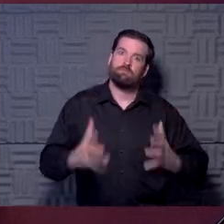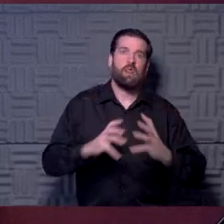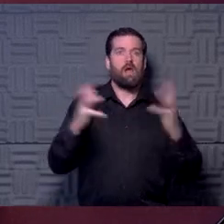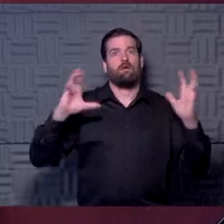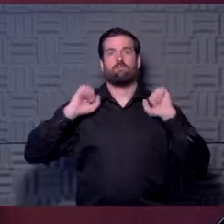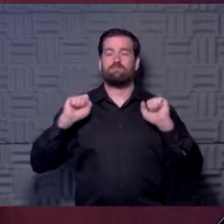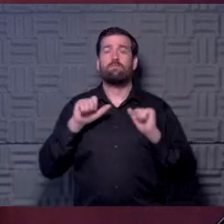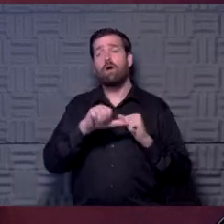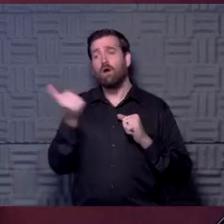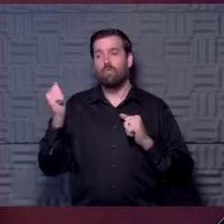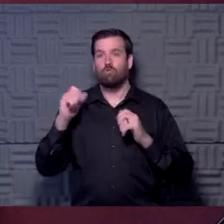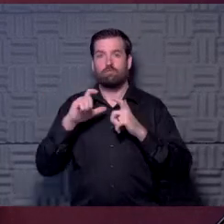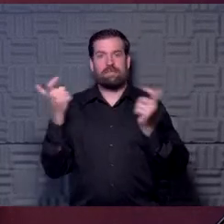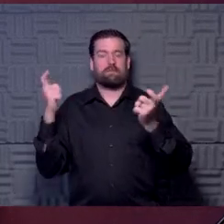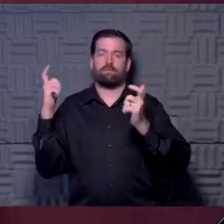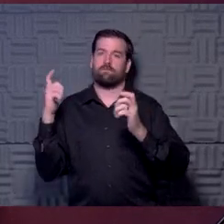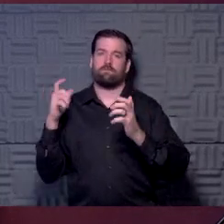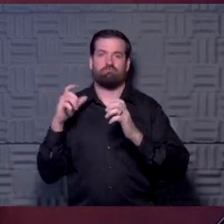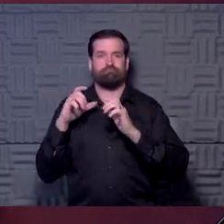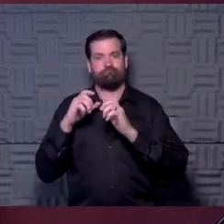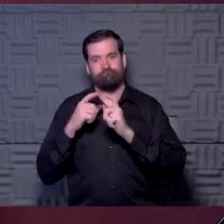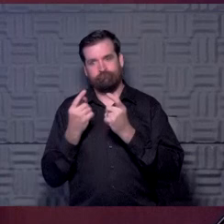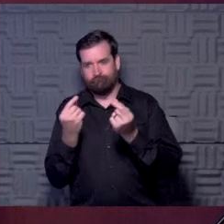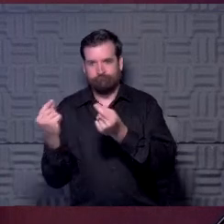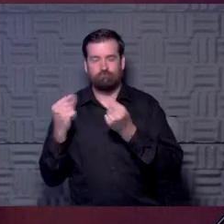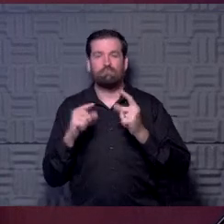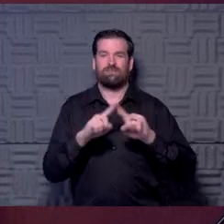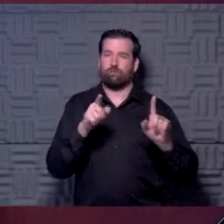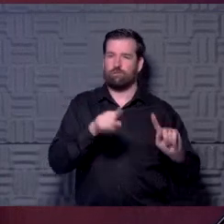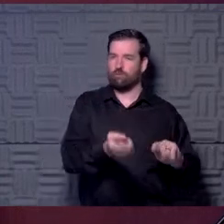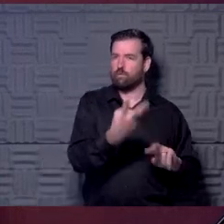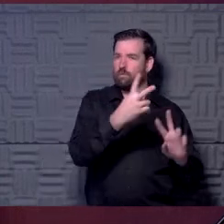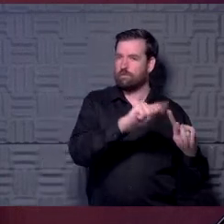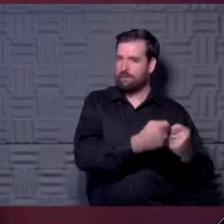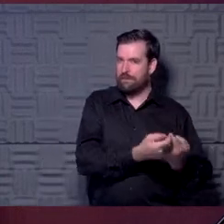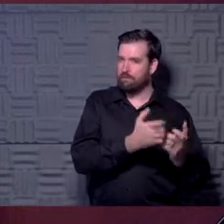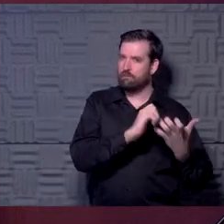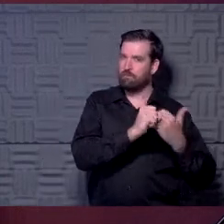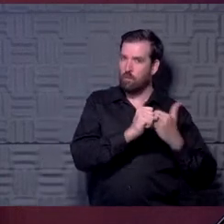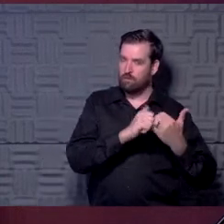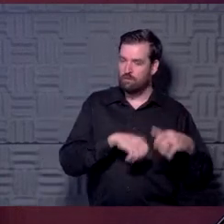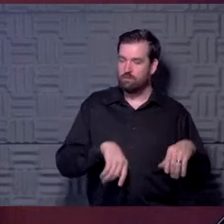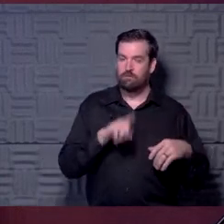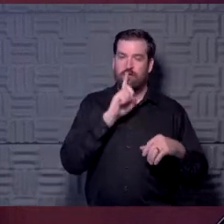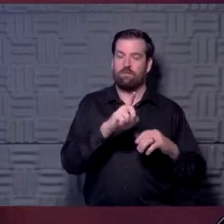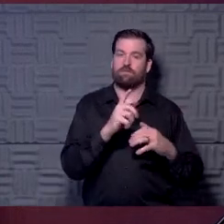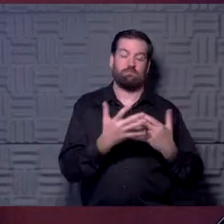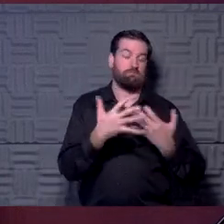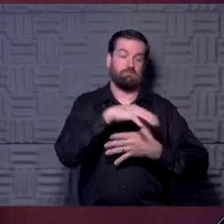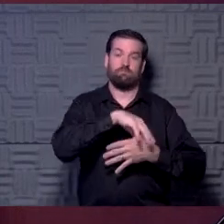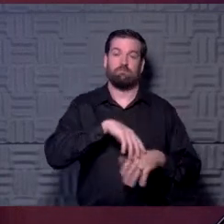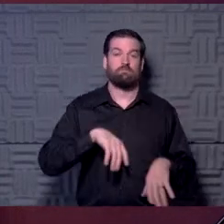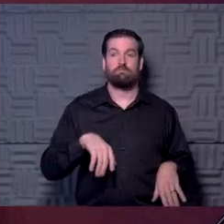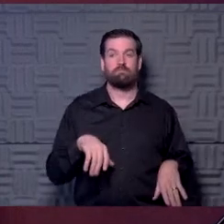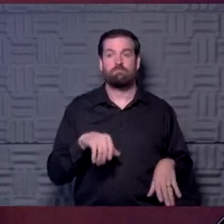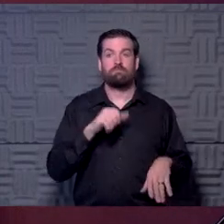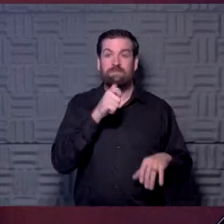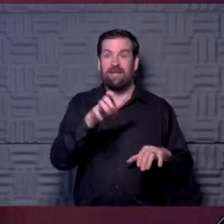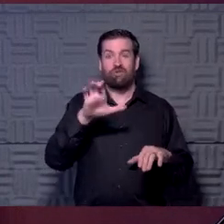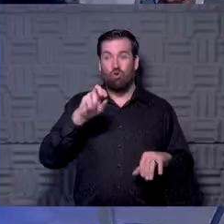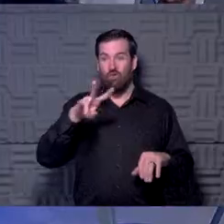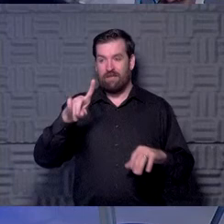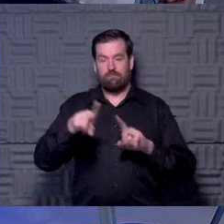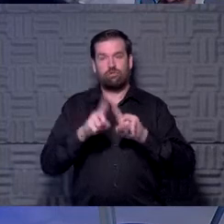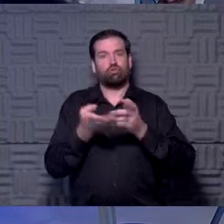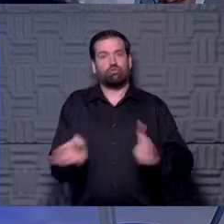obviously other big endurance sports. But those are the two team sports, I think that are that are considered overall. So that's not in the era of COVID. That's just